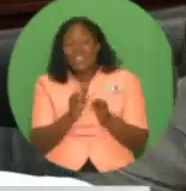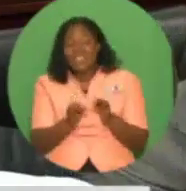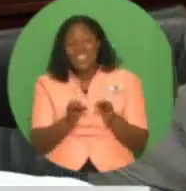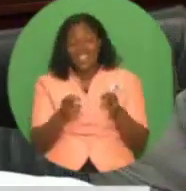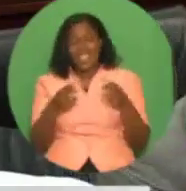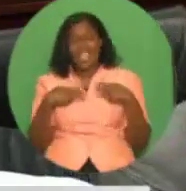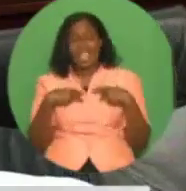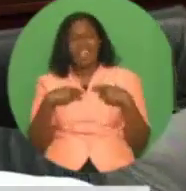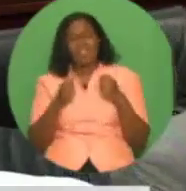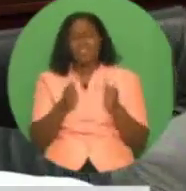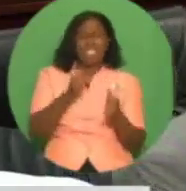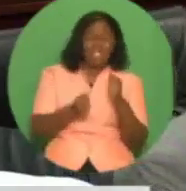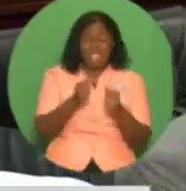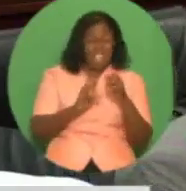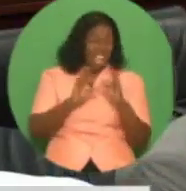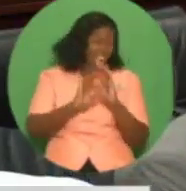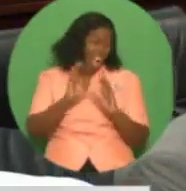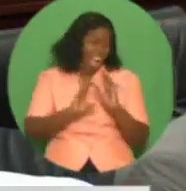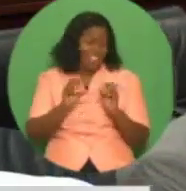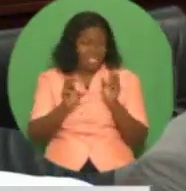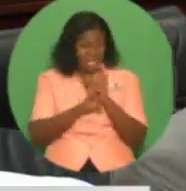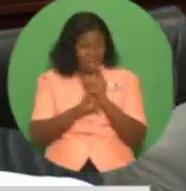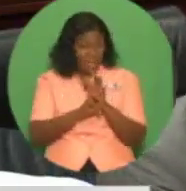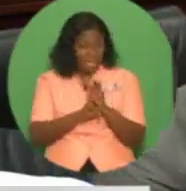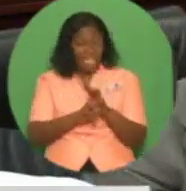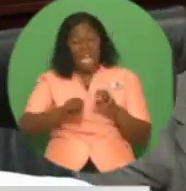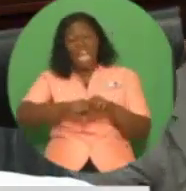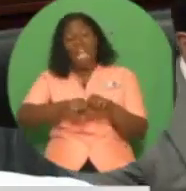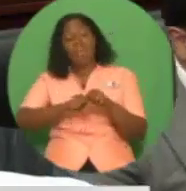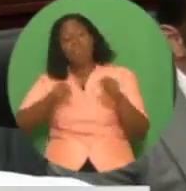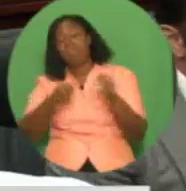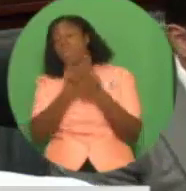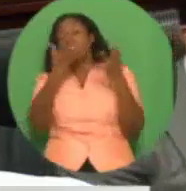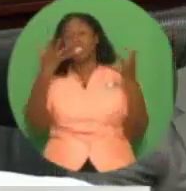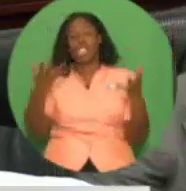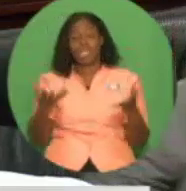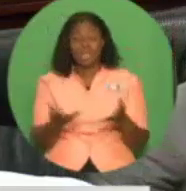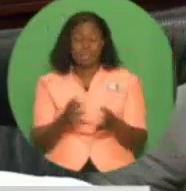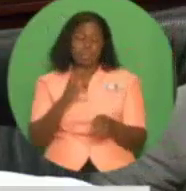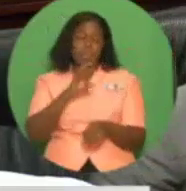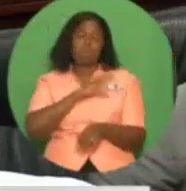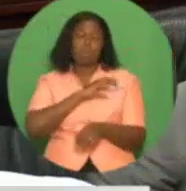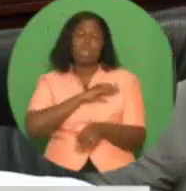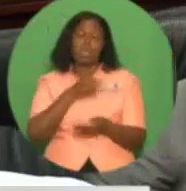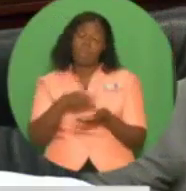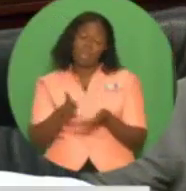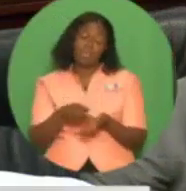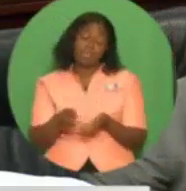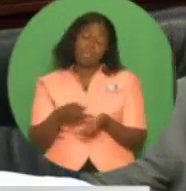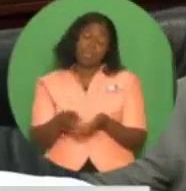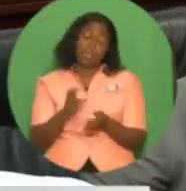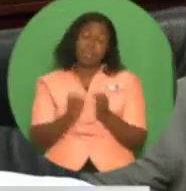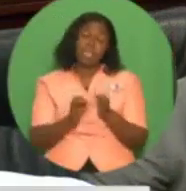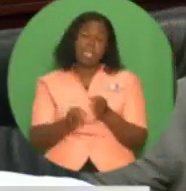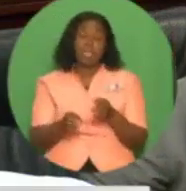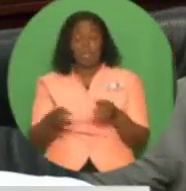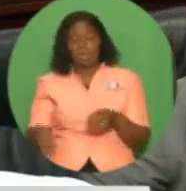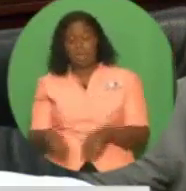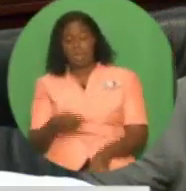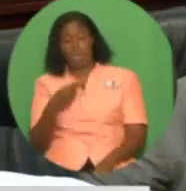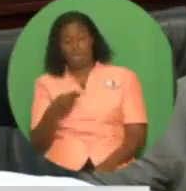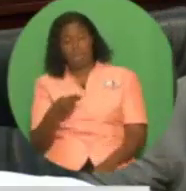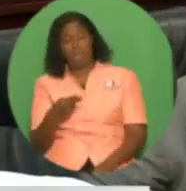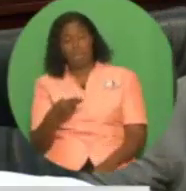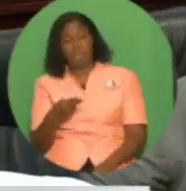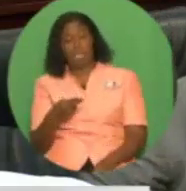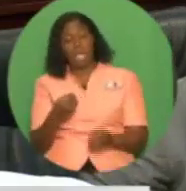we are also increasing the use of non-lethal weapons by police officers. We will make appropriate legal arrangements to allow the use of non